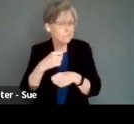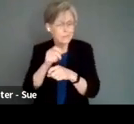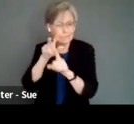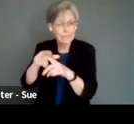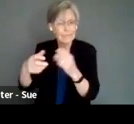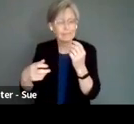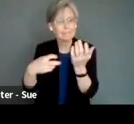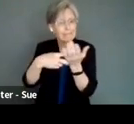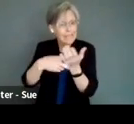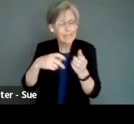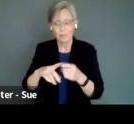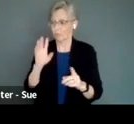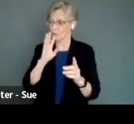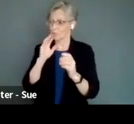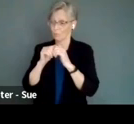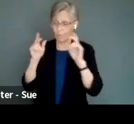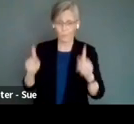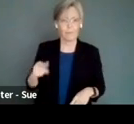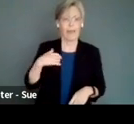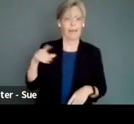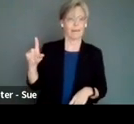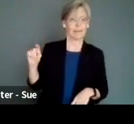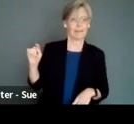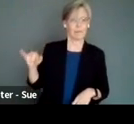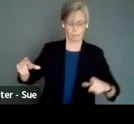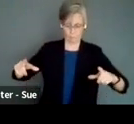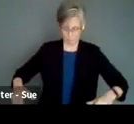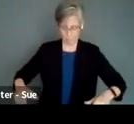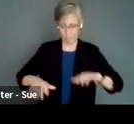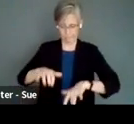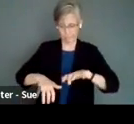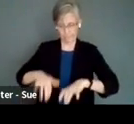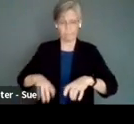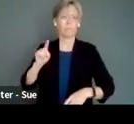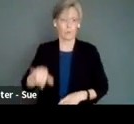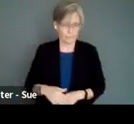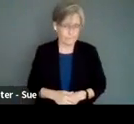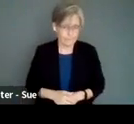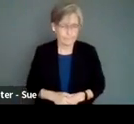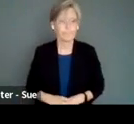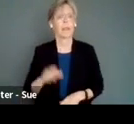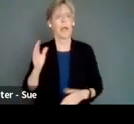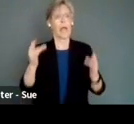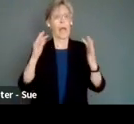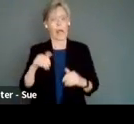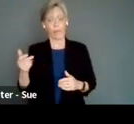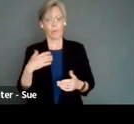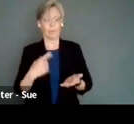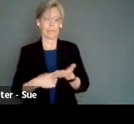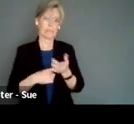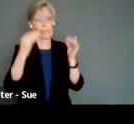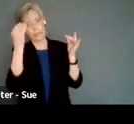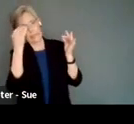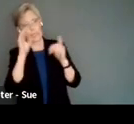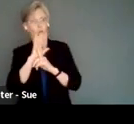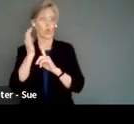in order to be able to speak to a deaf patron, you need to have a TTY device to do so. And then the thing to think about just as we talked about thinking about